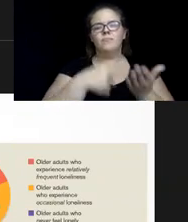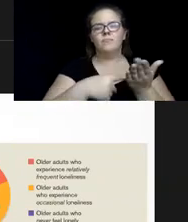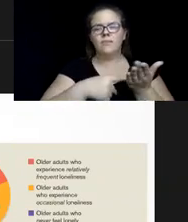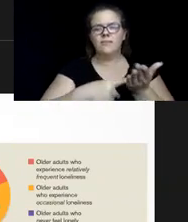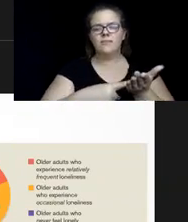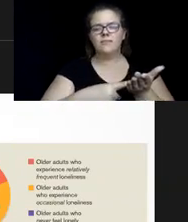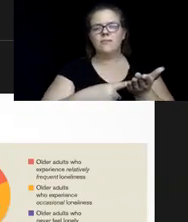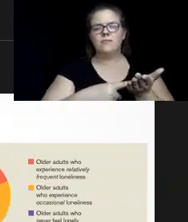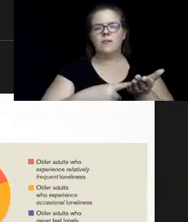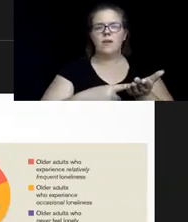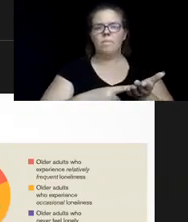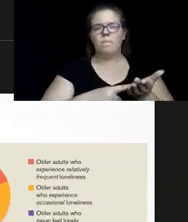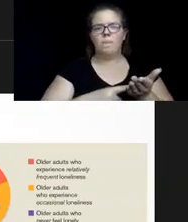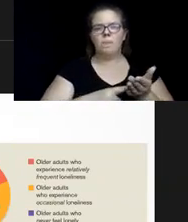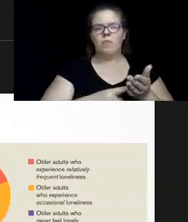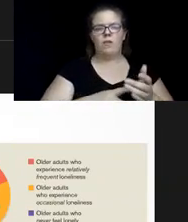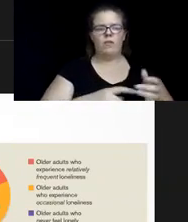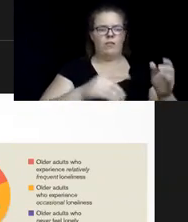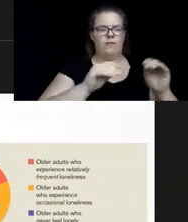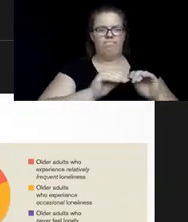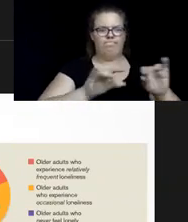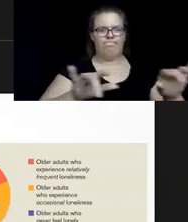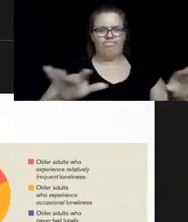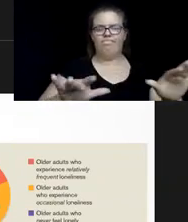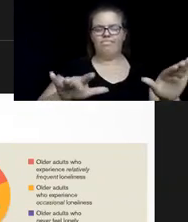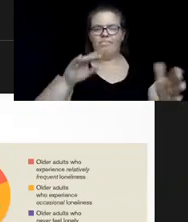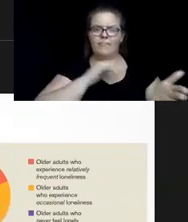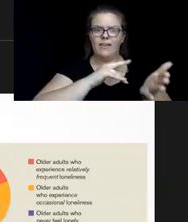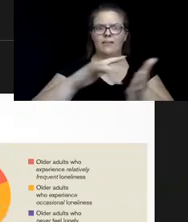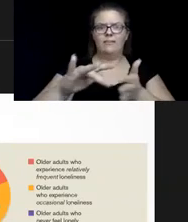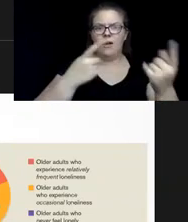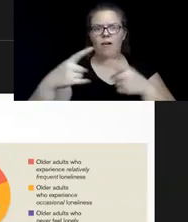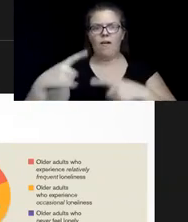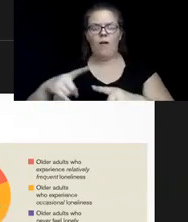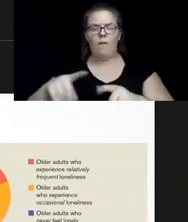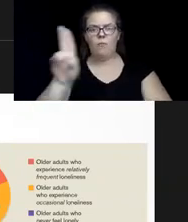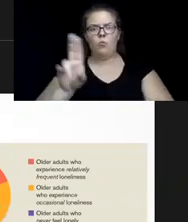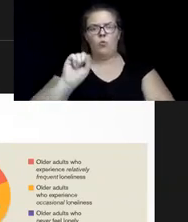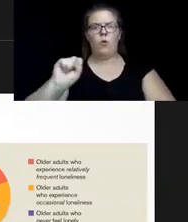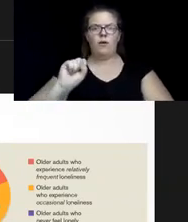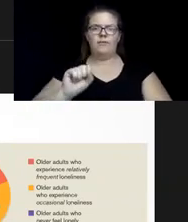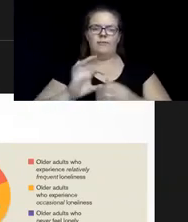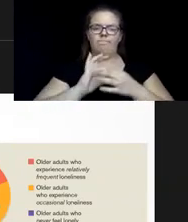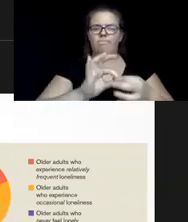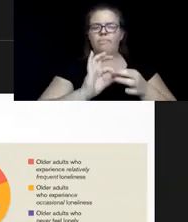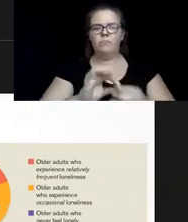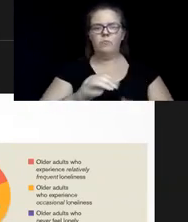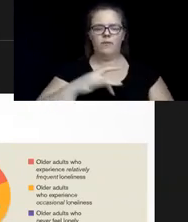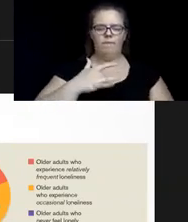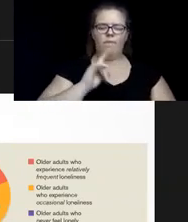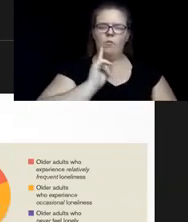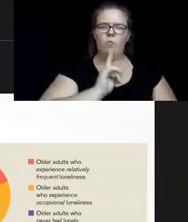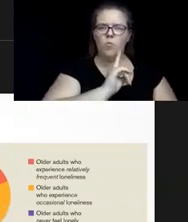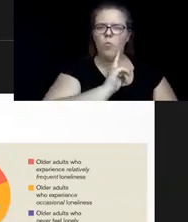distribution of a study done in the United States on older adults regarding loneliness. And as you can